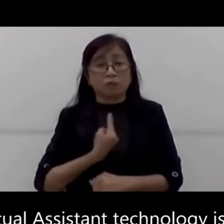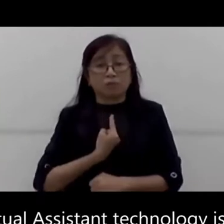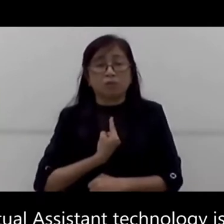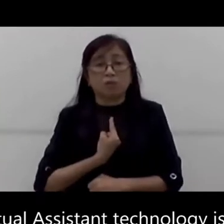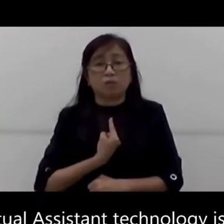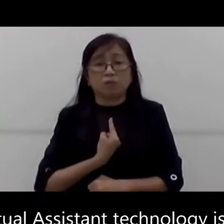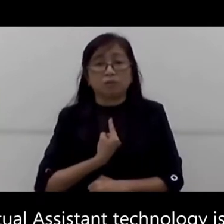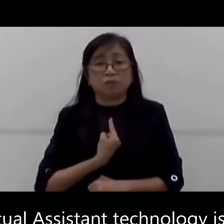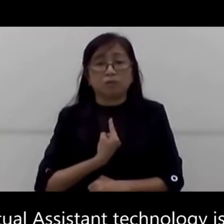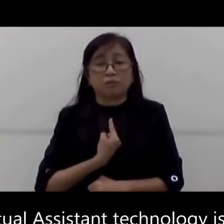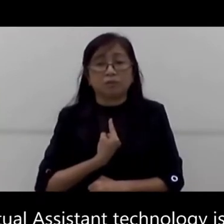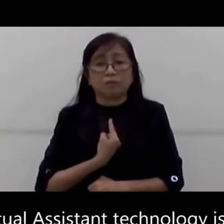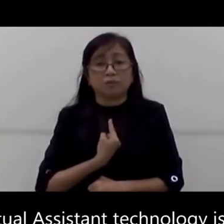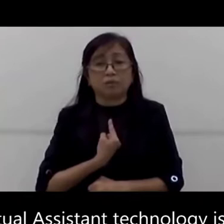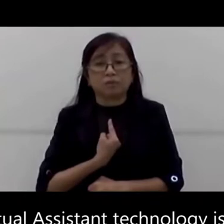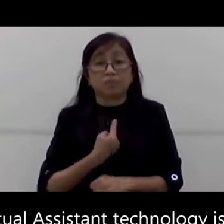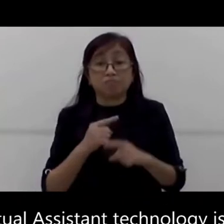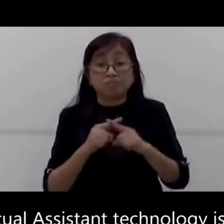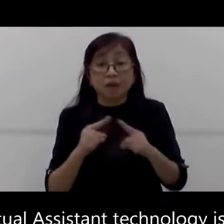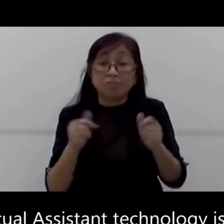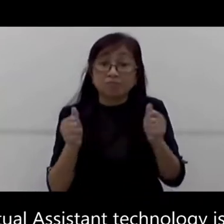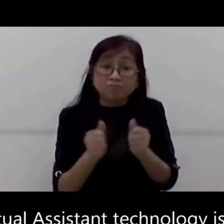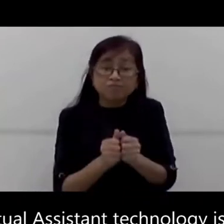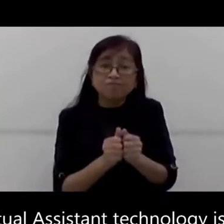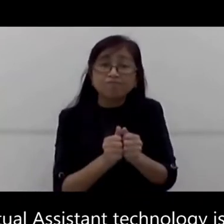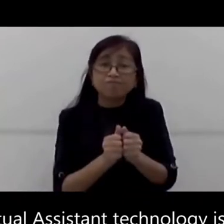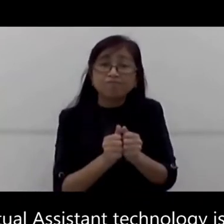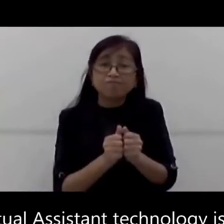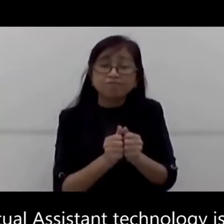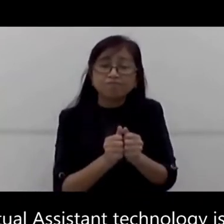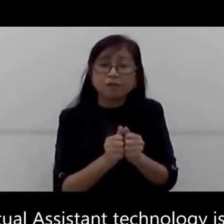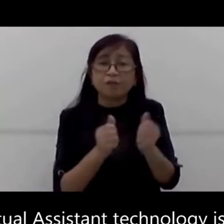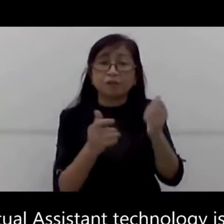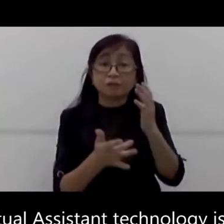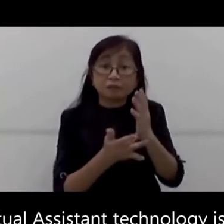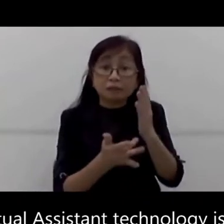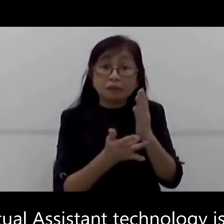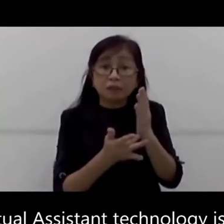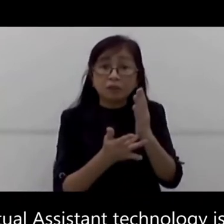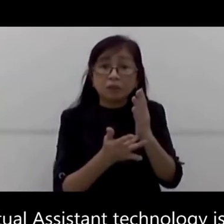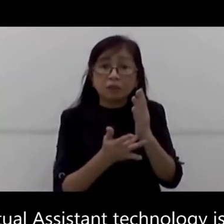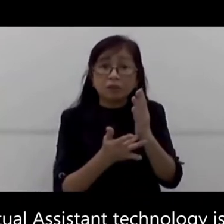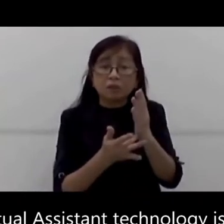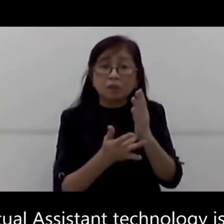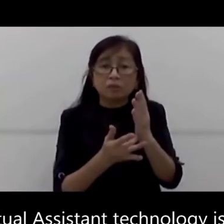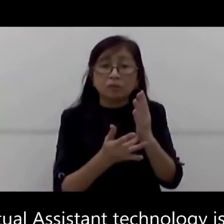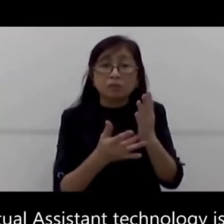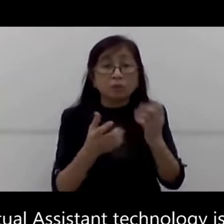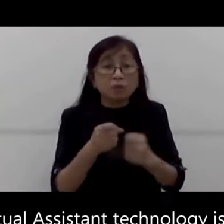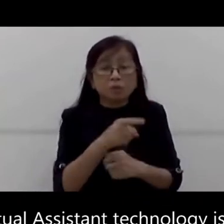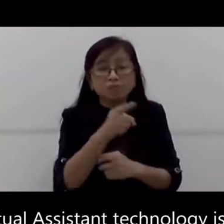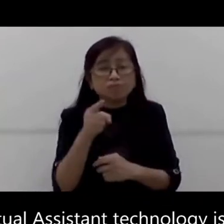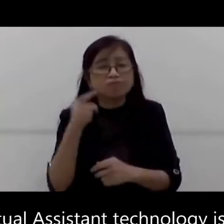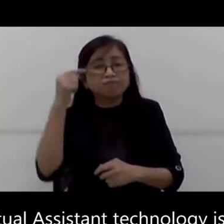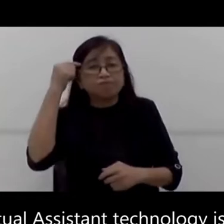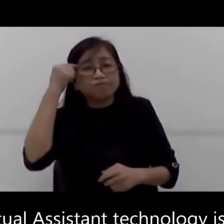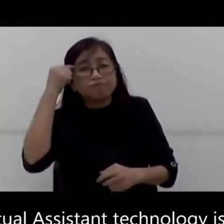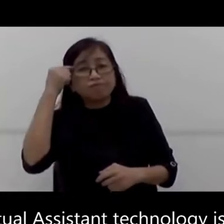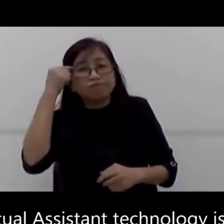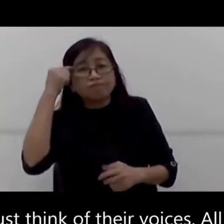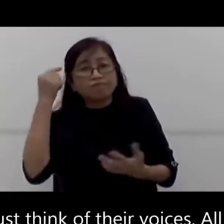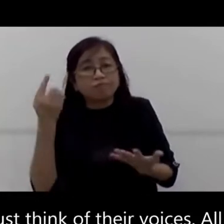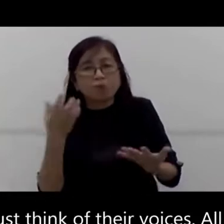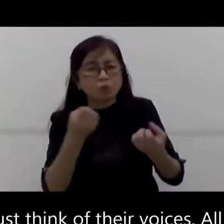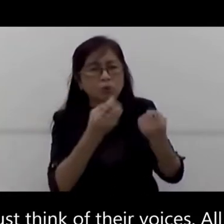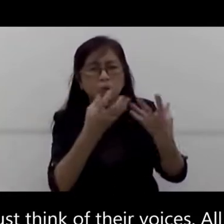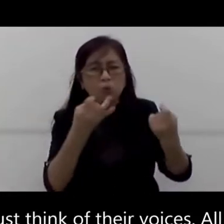Virtual assistant technology is gendered. I want you to just think about it for a minute. You have Siri, have Cortana, you have Alexa, you have Google